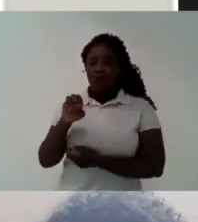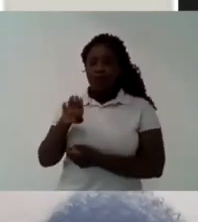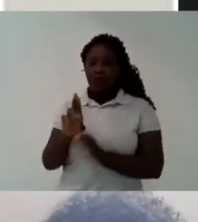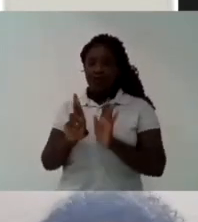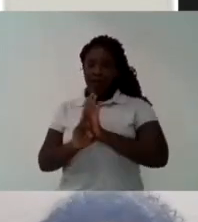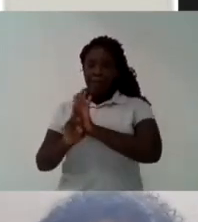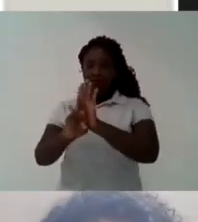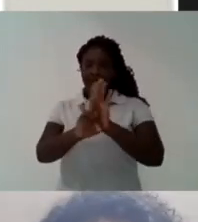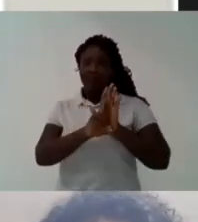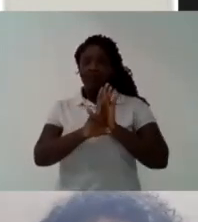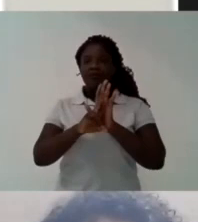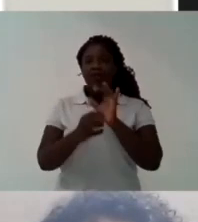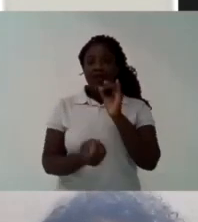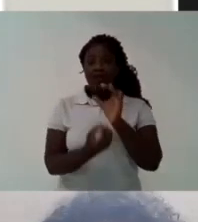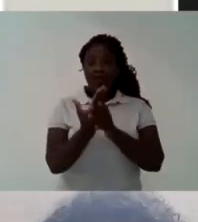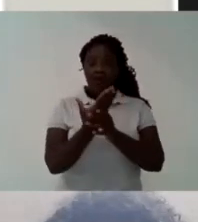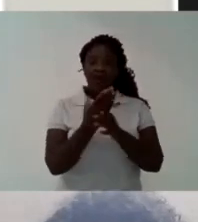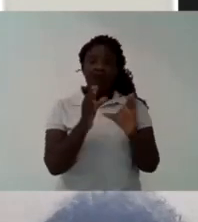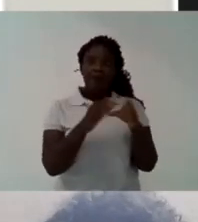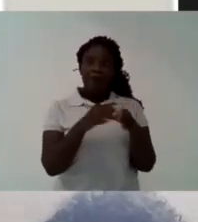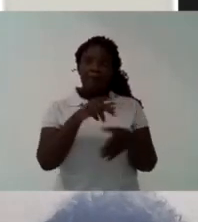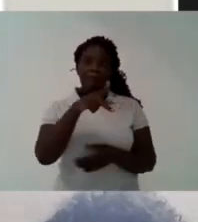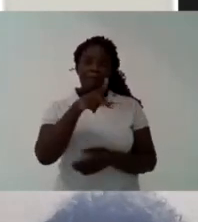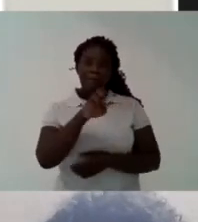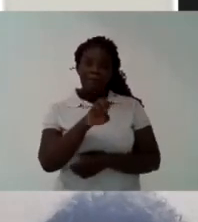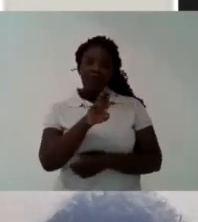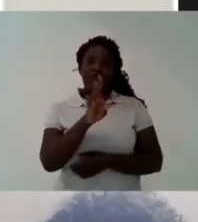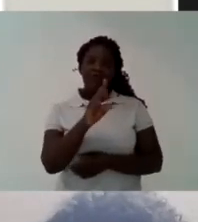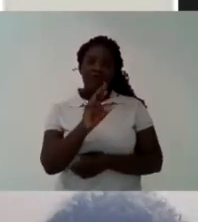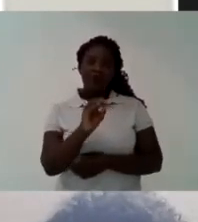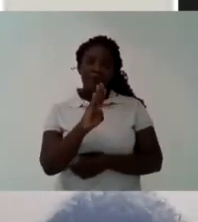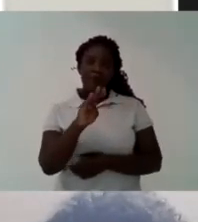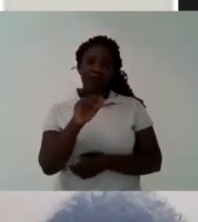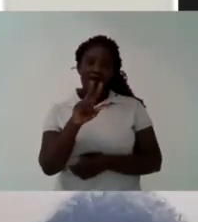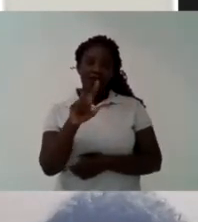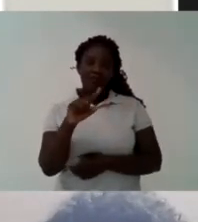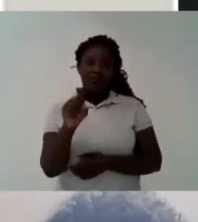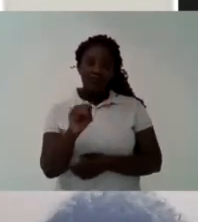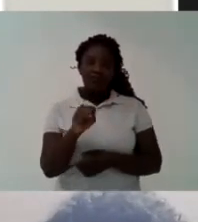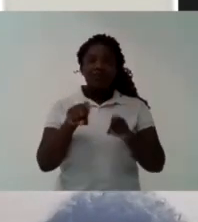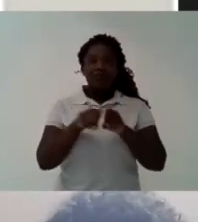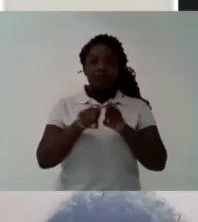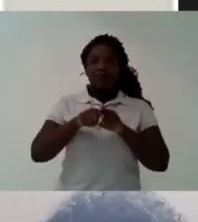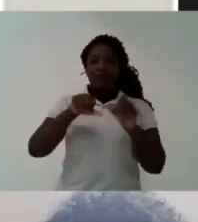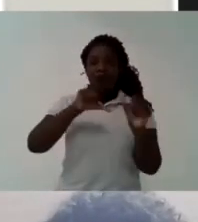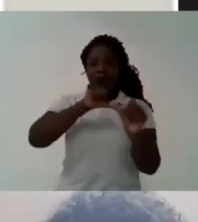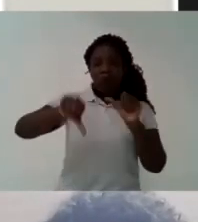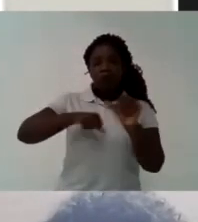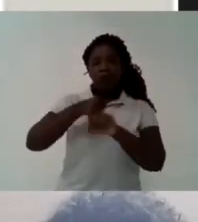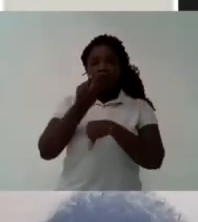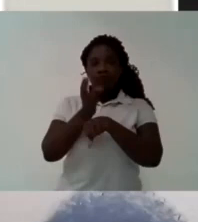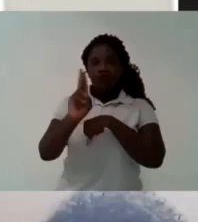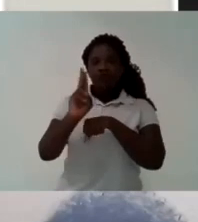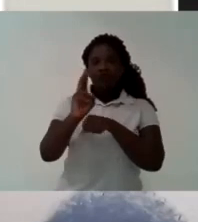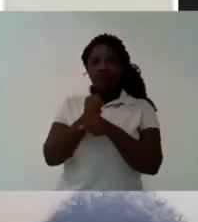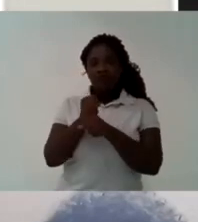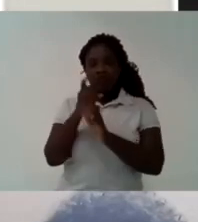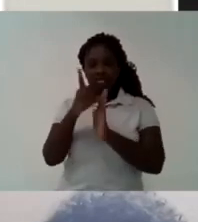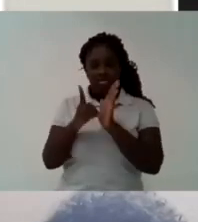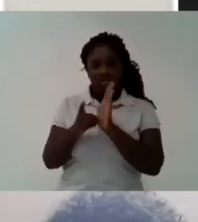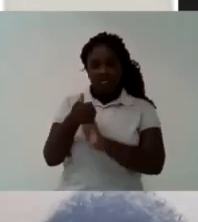education itself For example, UNE is taking part in the